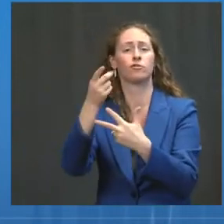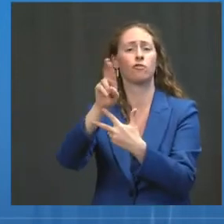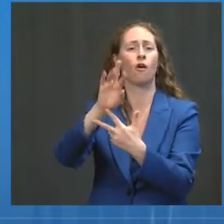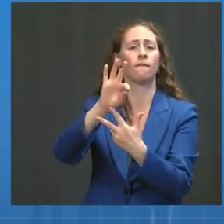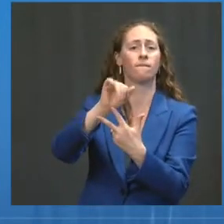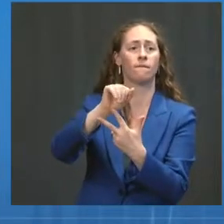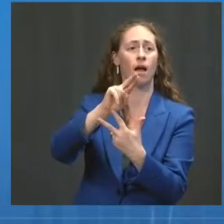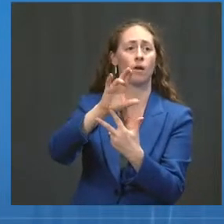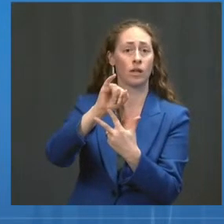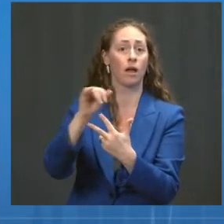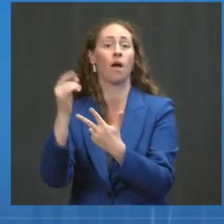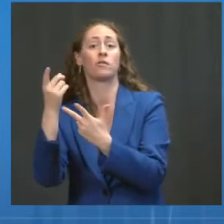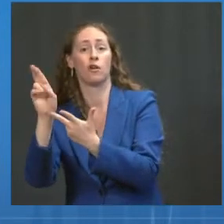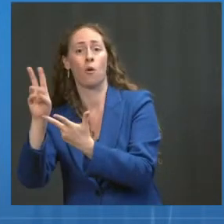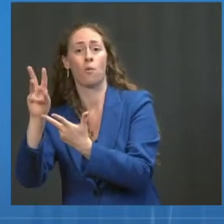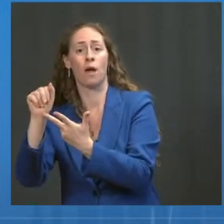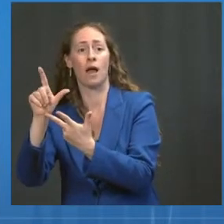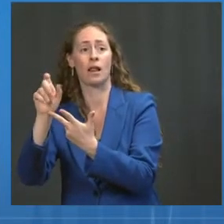Over to you, Dr. Murphy.